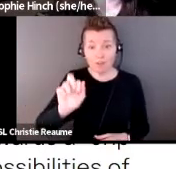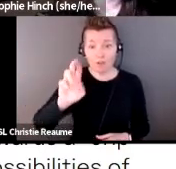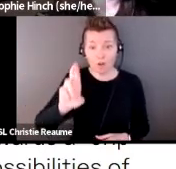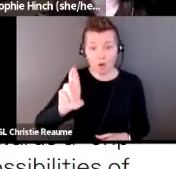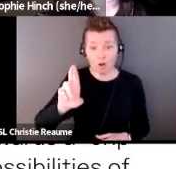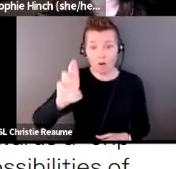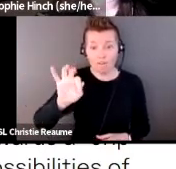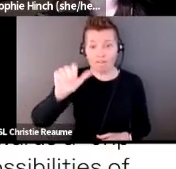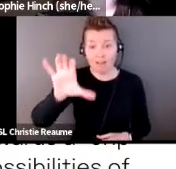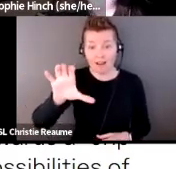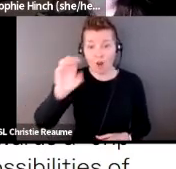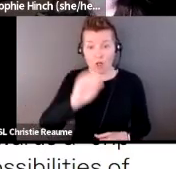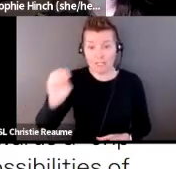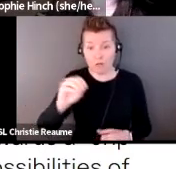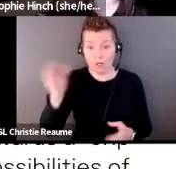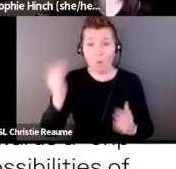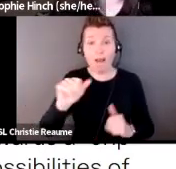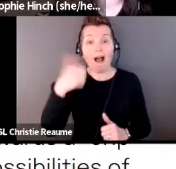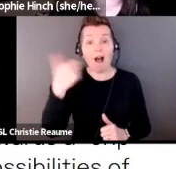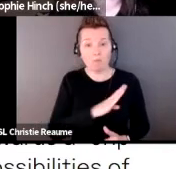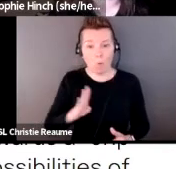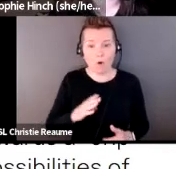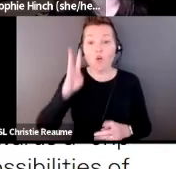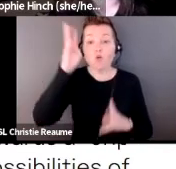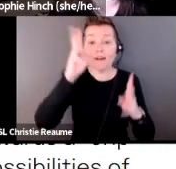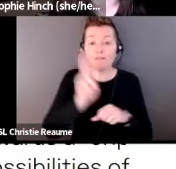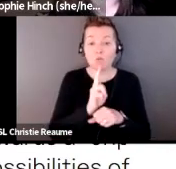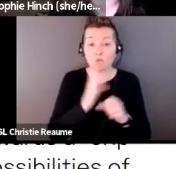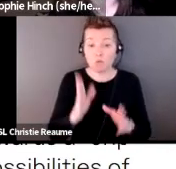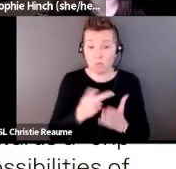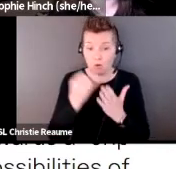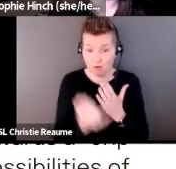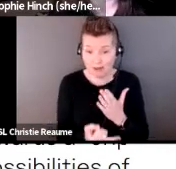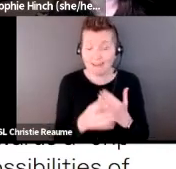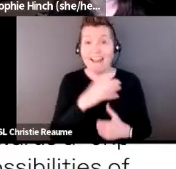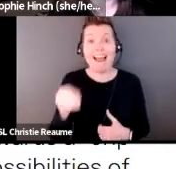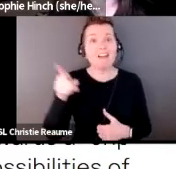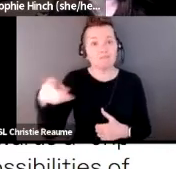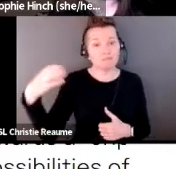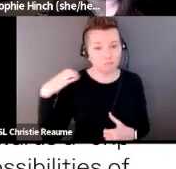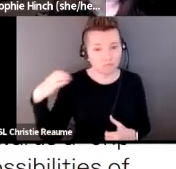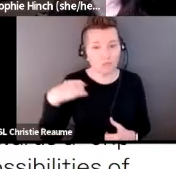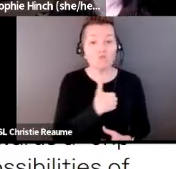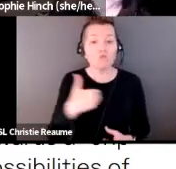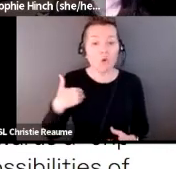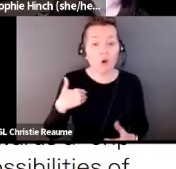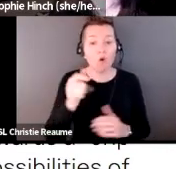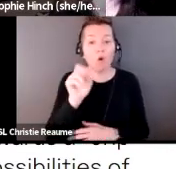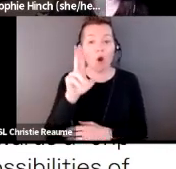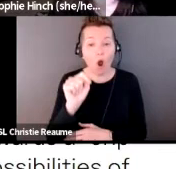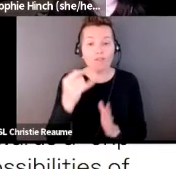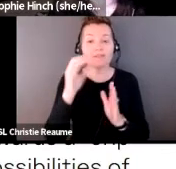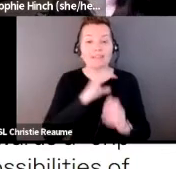Creative Users Projects, and is chair of Toronto Arts Council Visual Arts Media Arts Committee